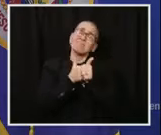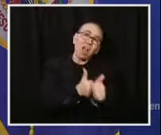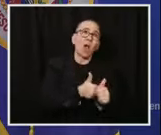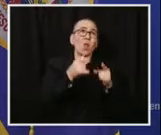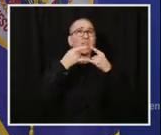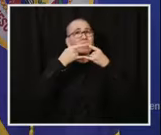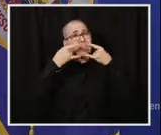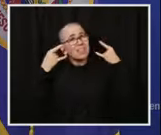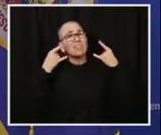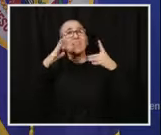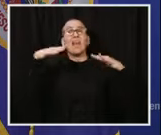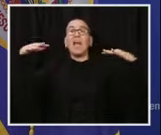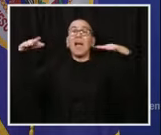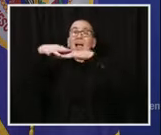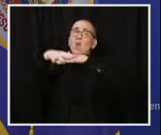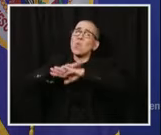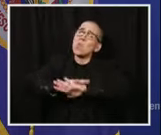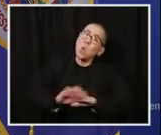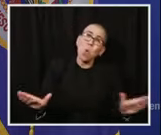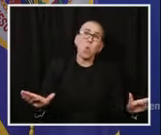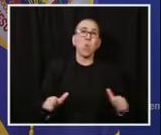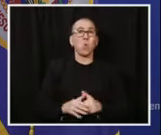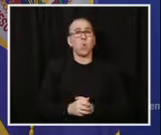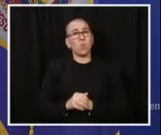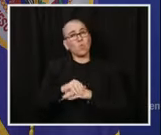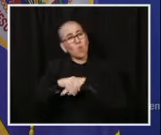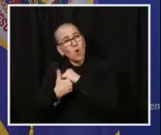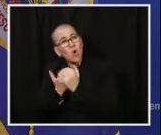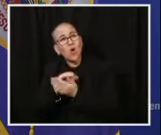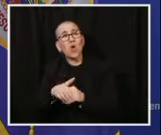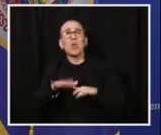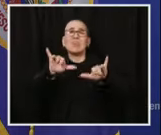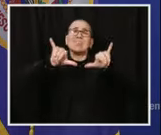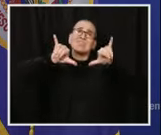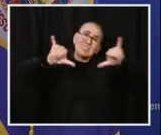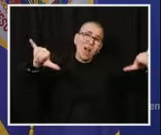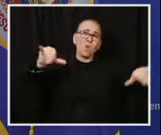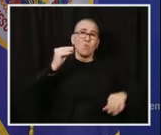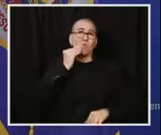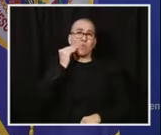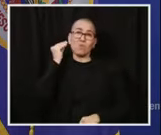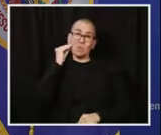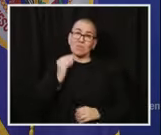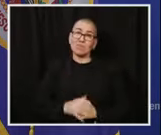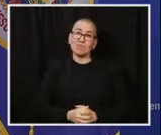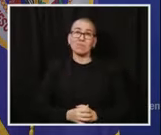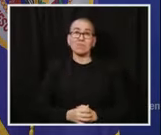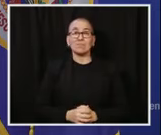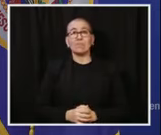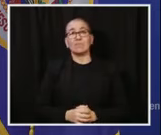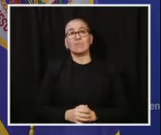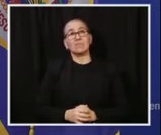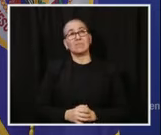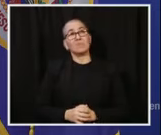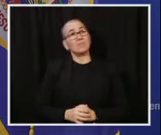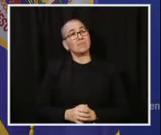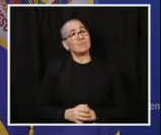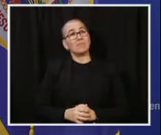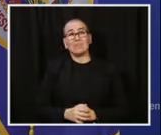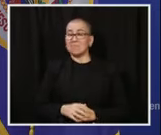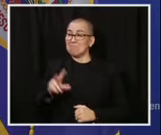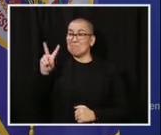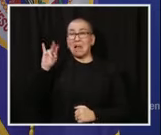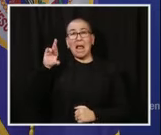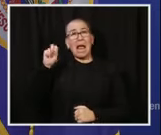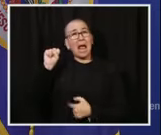Stay home if you're sick, and if you haven't gotten your flu shot yet, it's not too late. This virus does not discriminate. We're